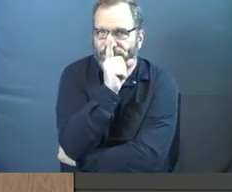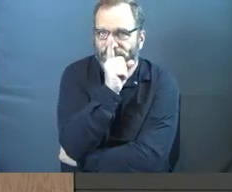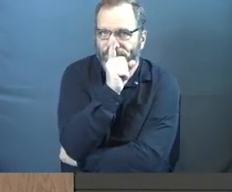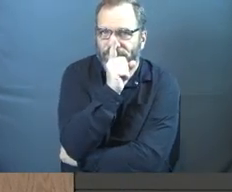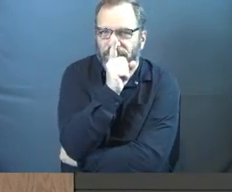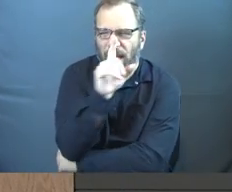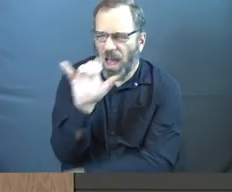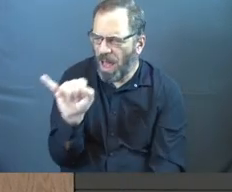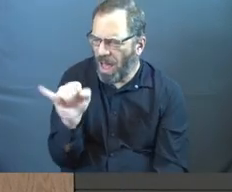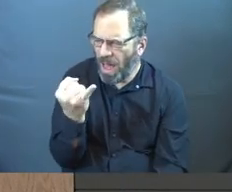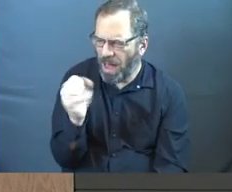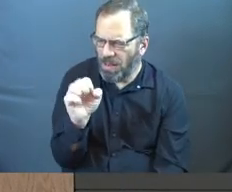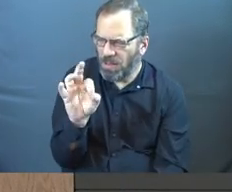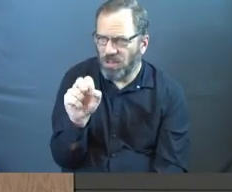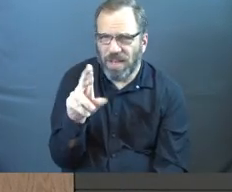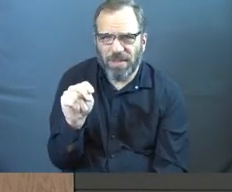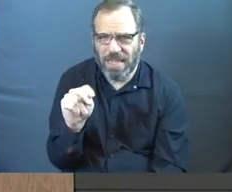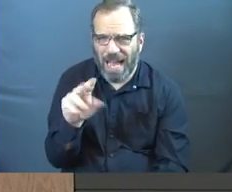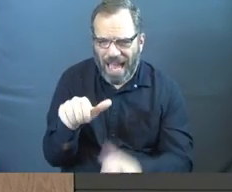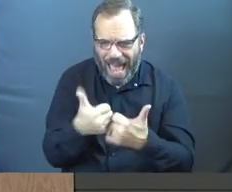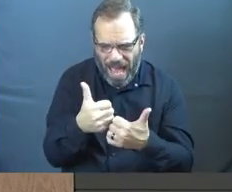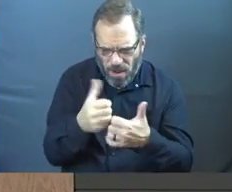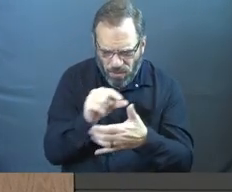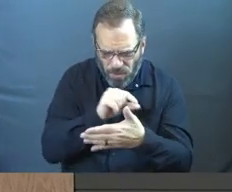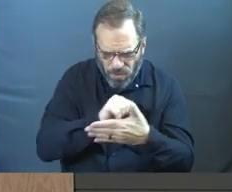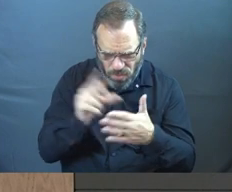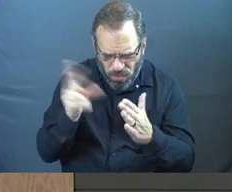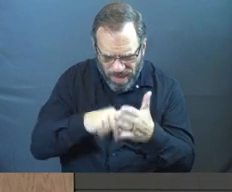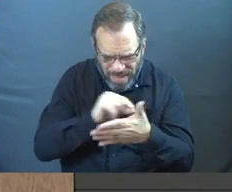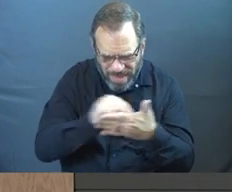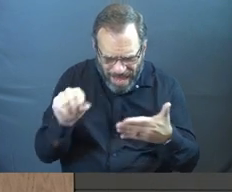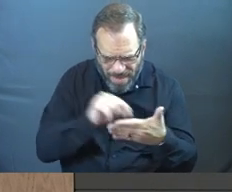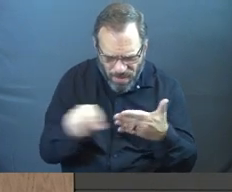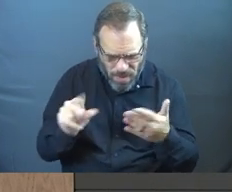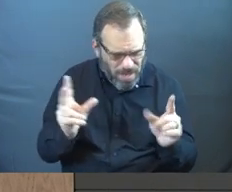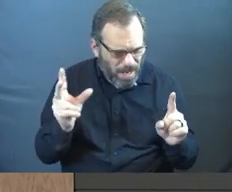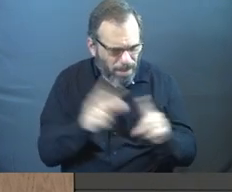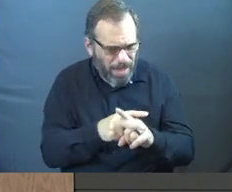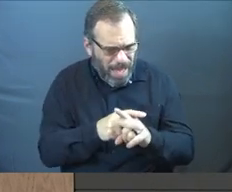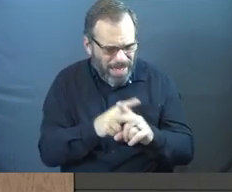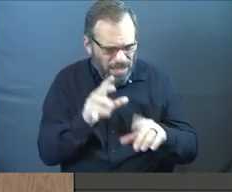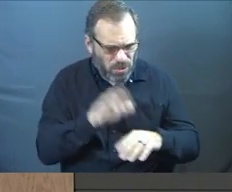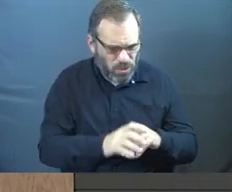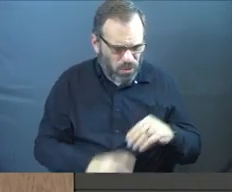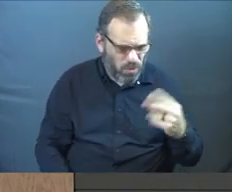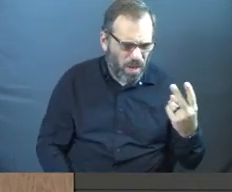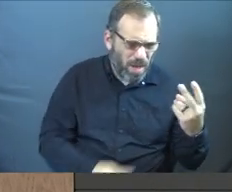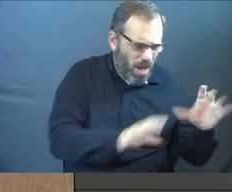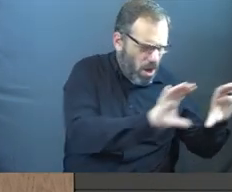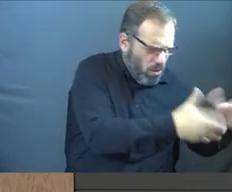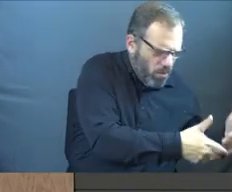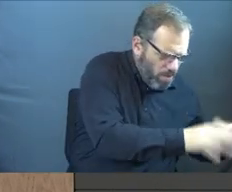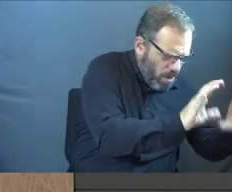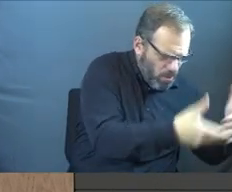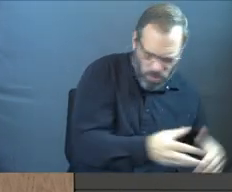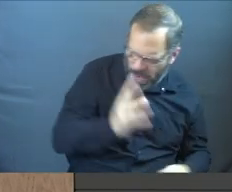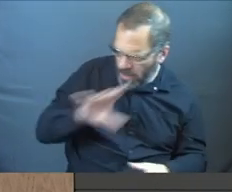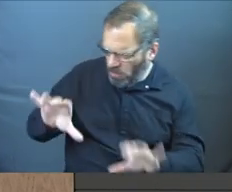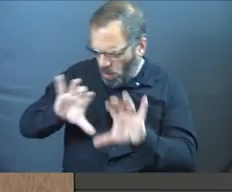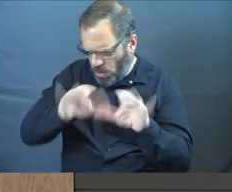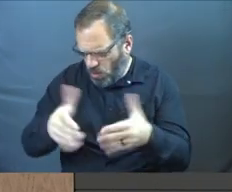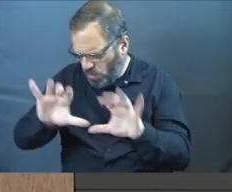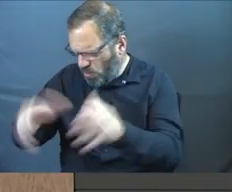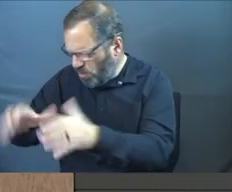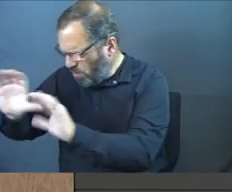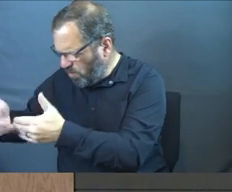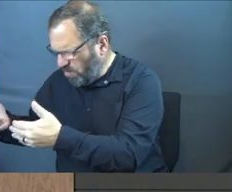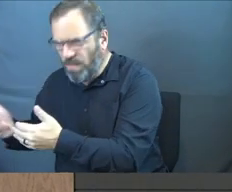Jefferson, how do you read the verse and apply it to a couple of groups and not the rest?